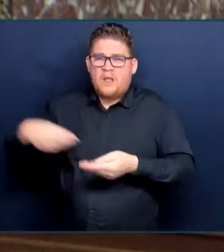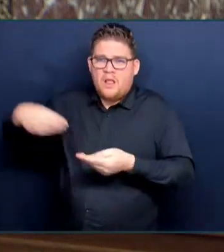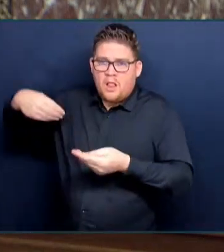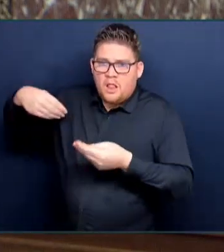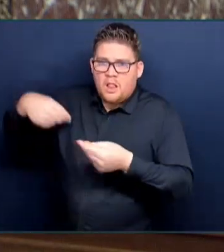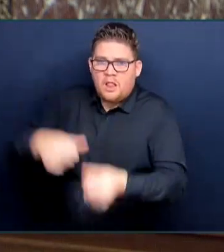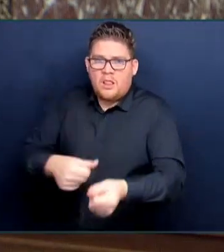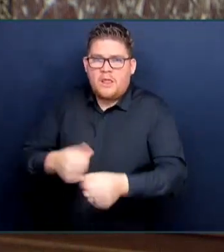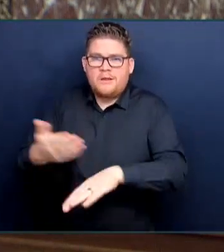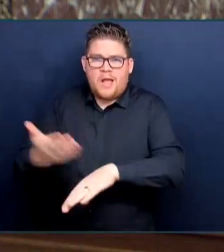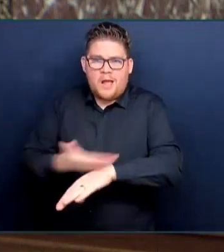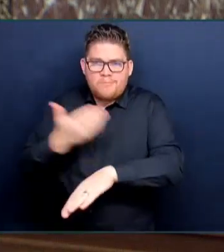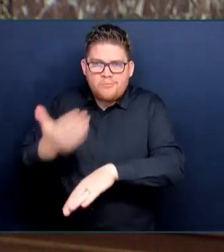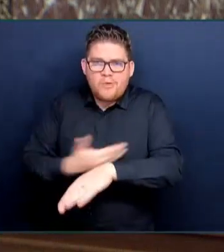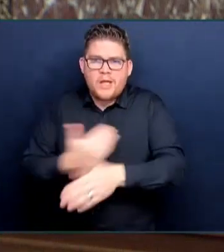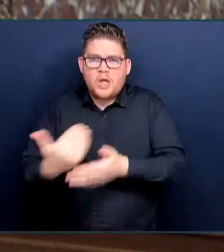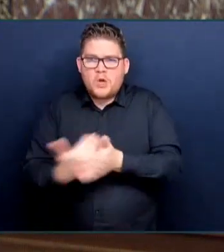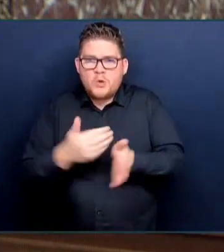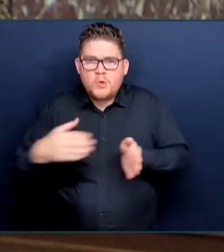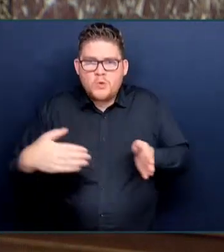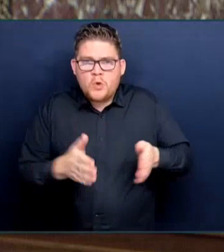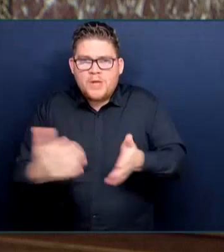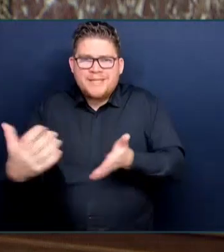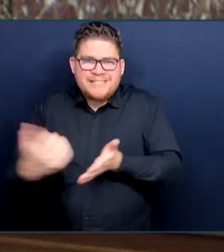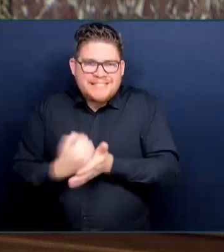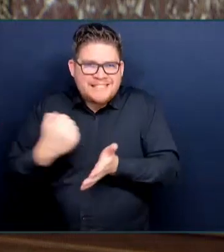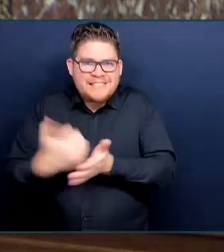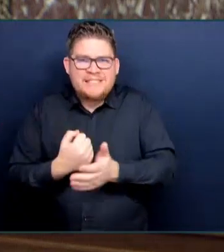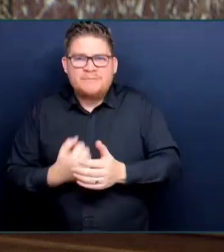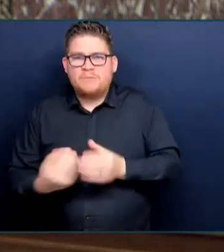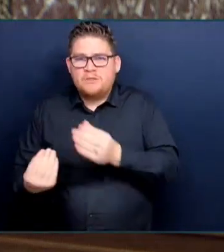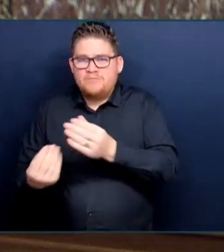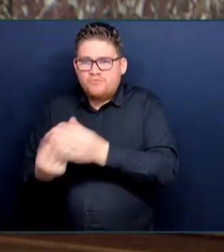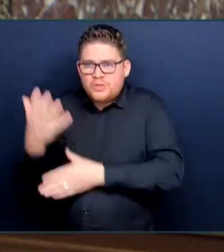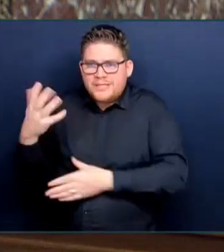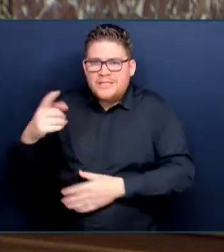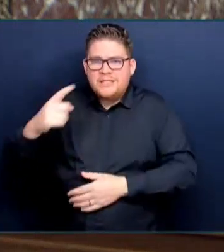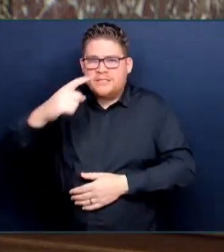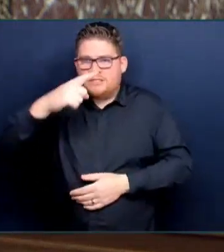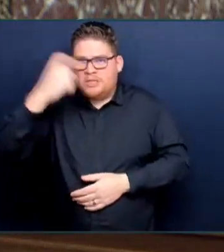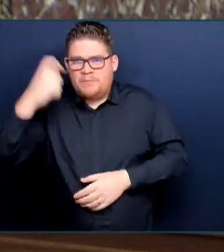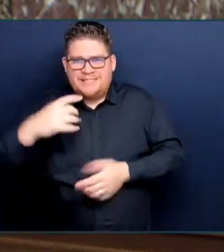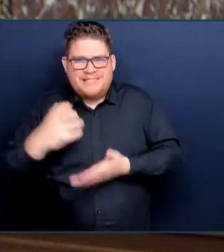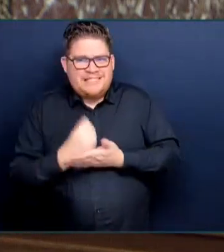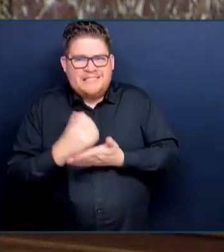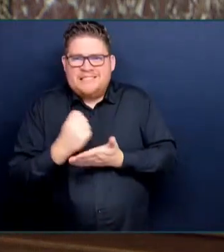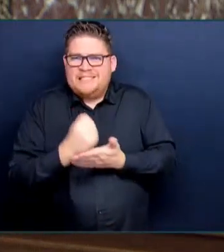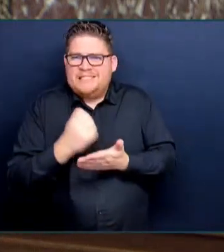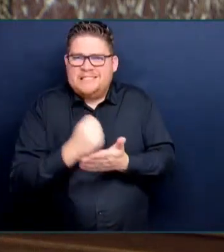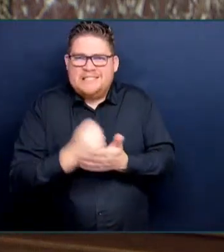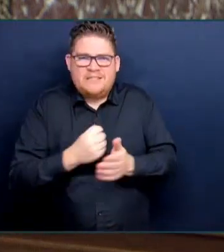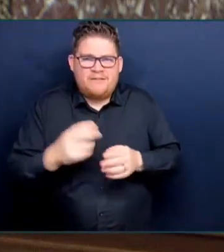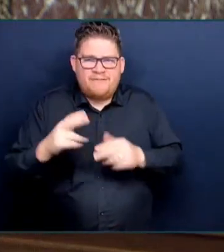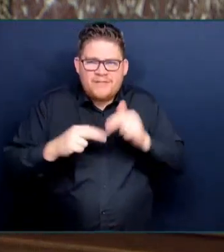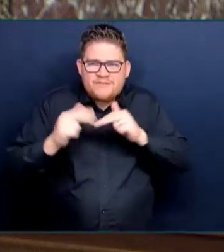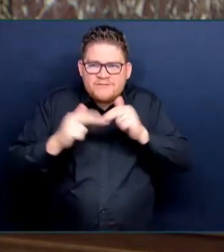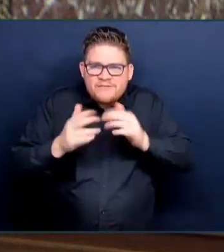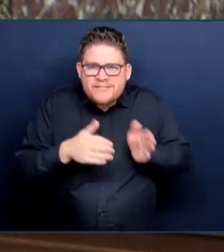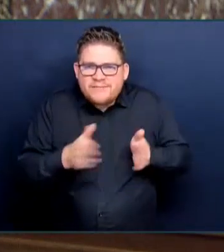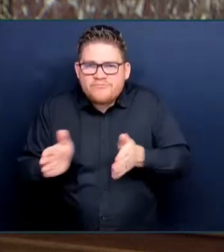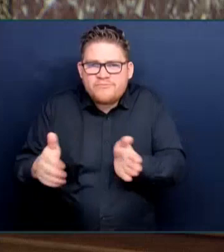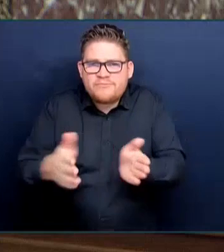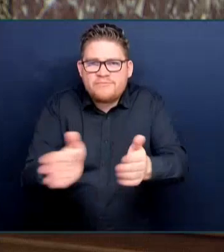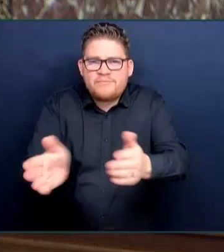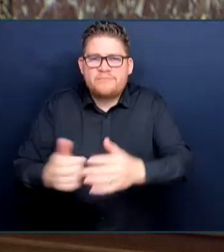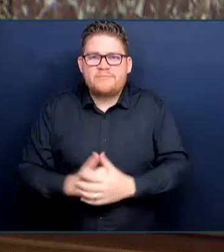seasons in the spring and summer to work as quickly as we can to restore the Caribou communities that have lost